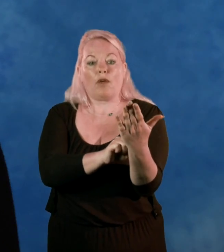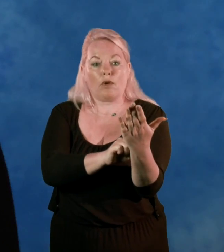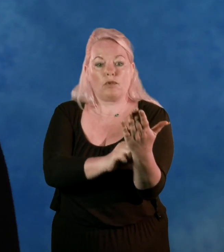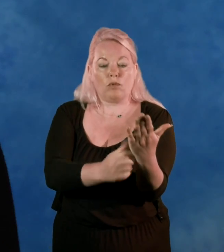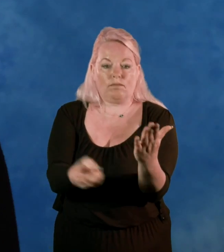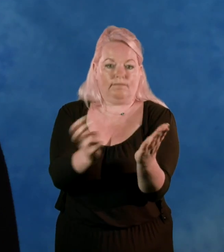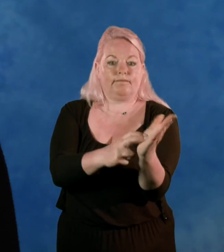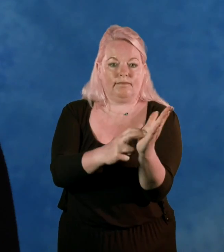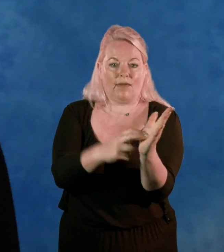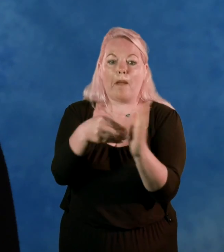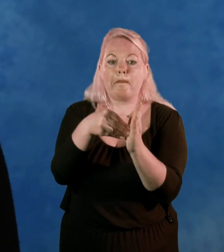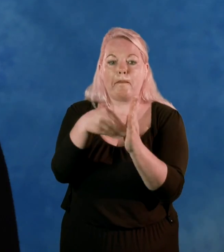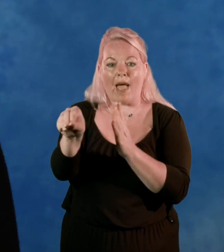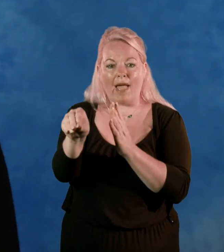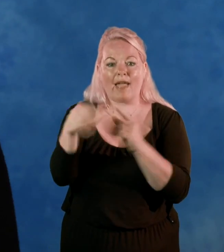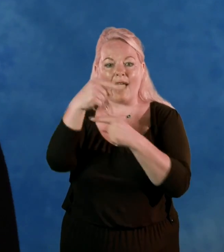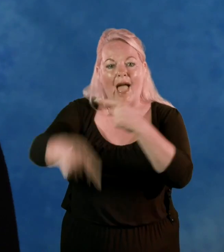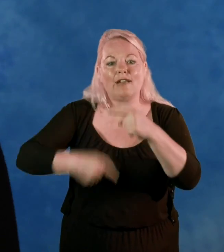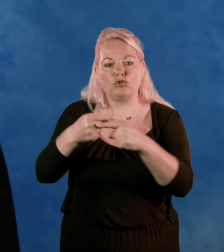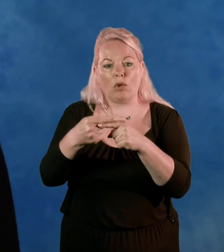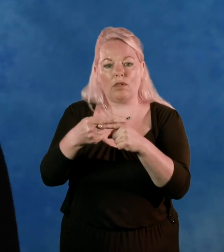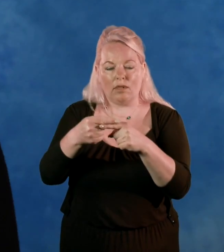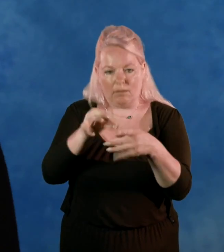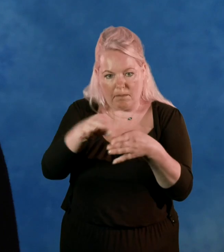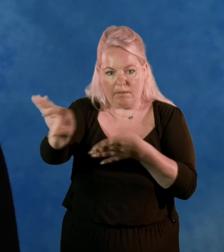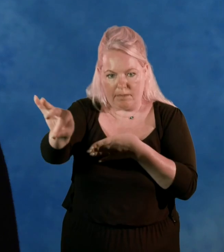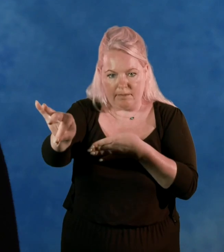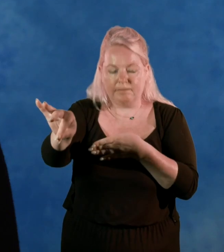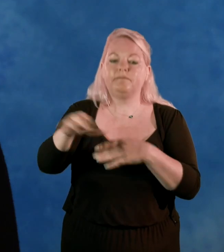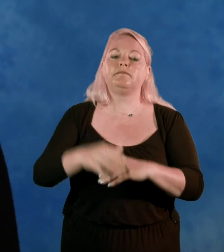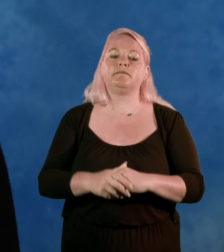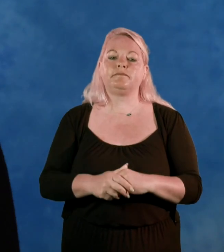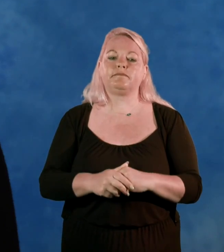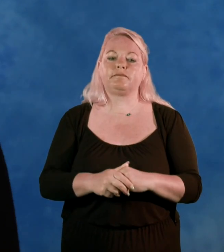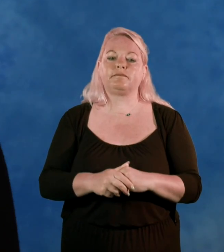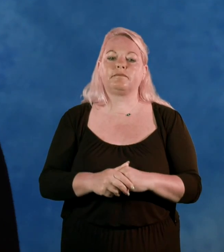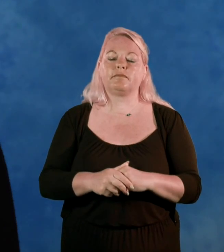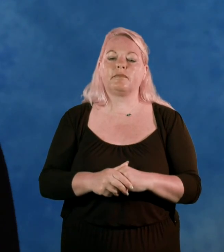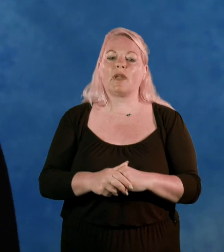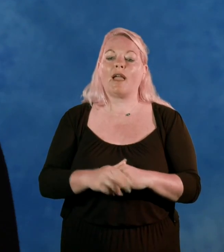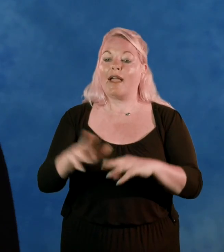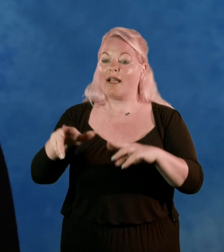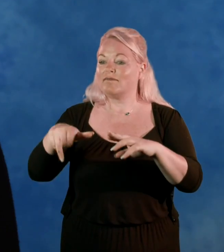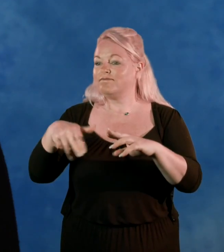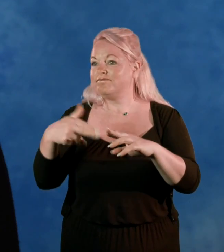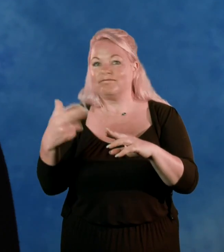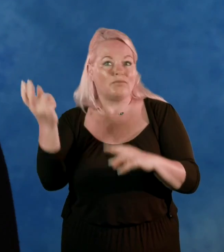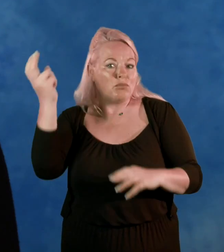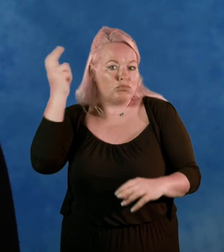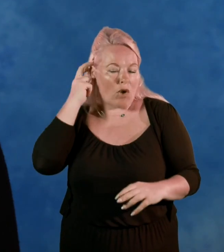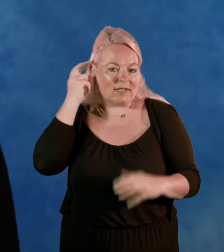up for and pay an annual fee and they then guarantee that if your processor